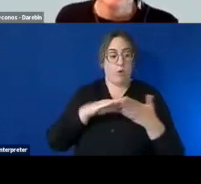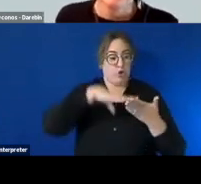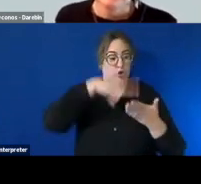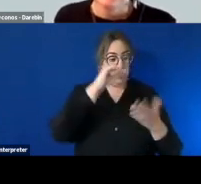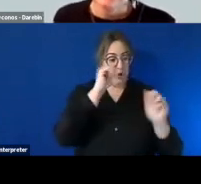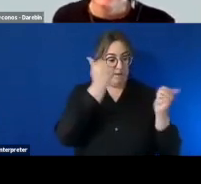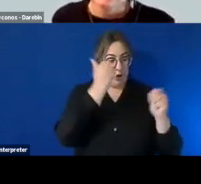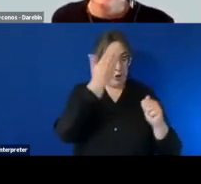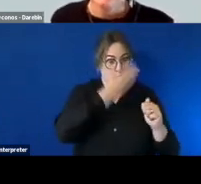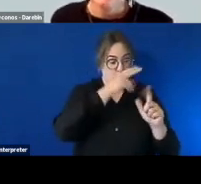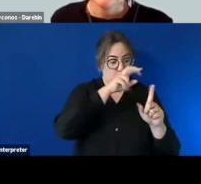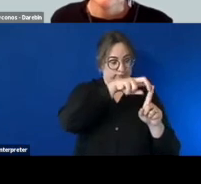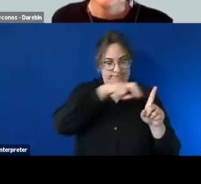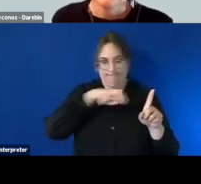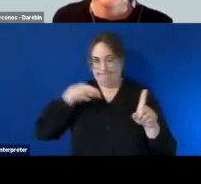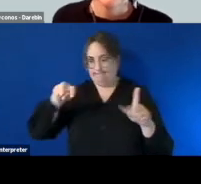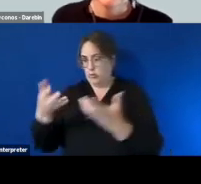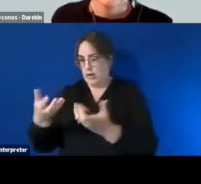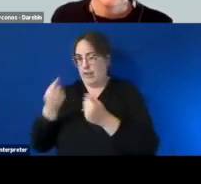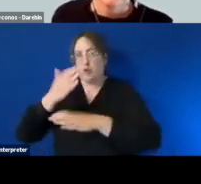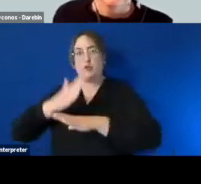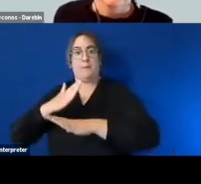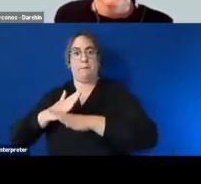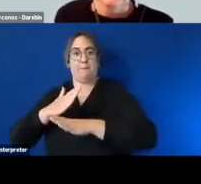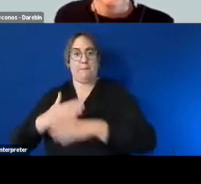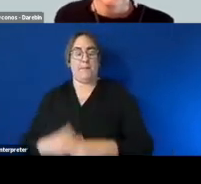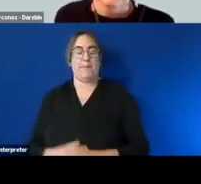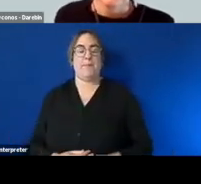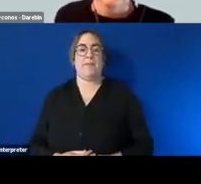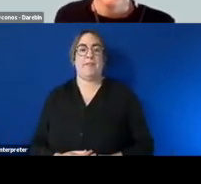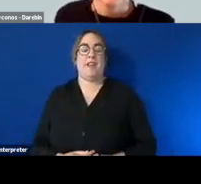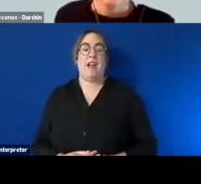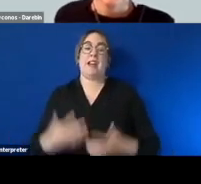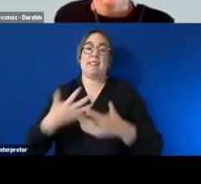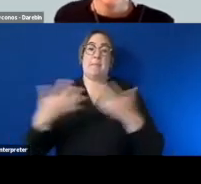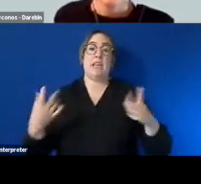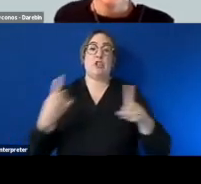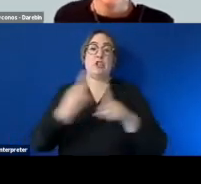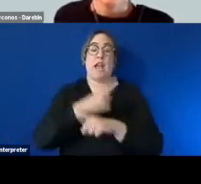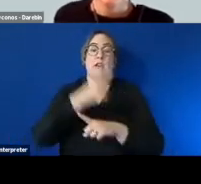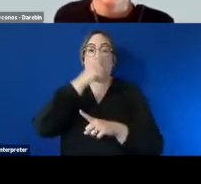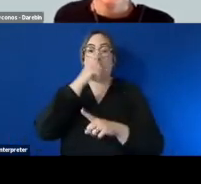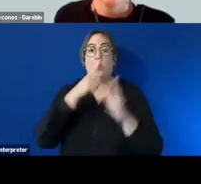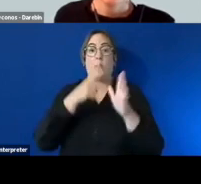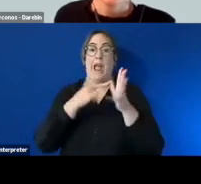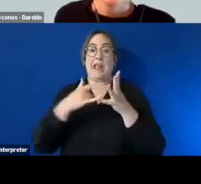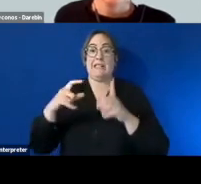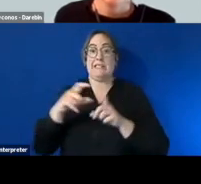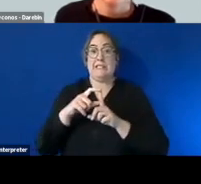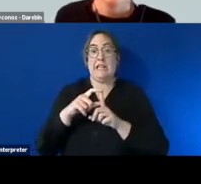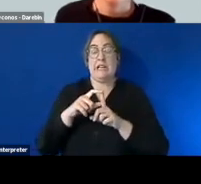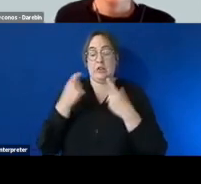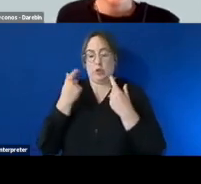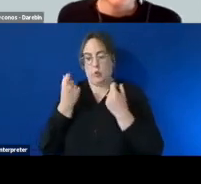but it is this major change especially for our autistics uh to understand work um